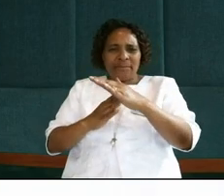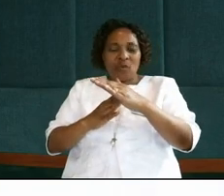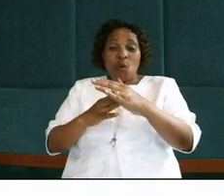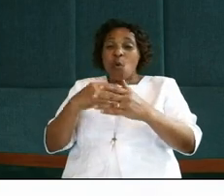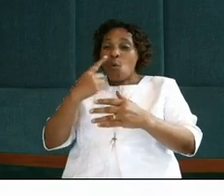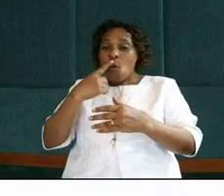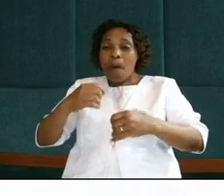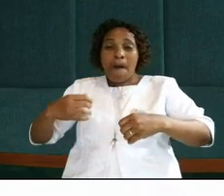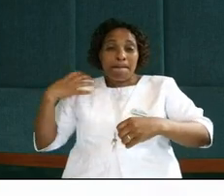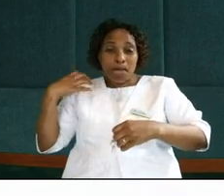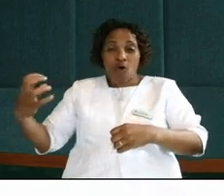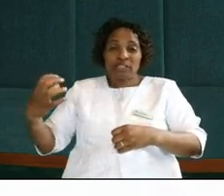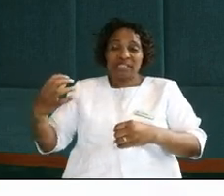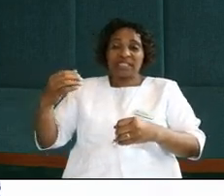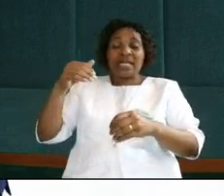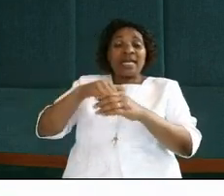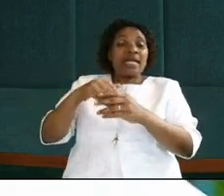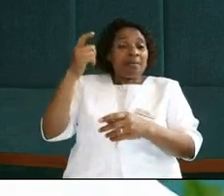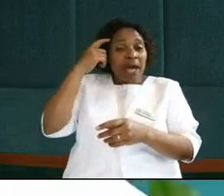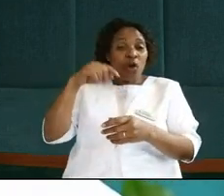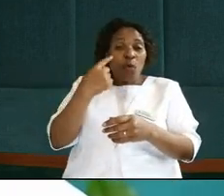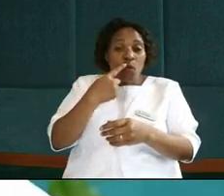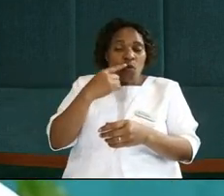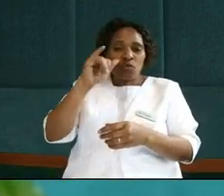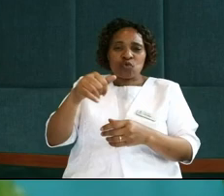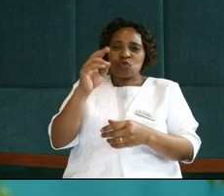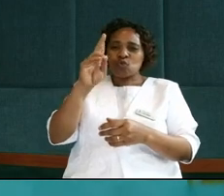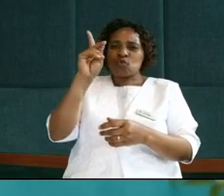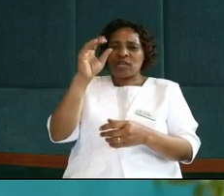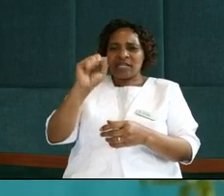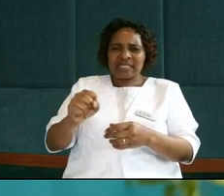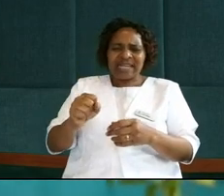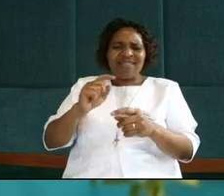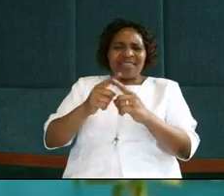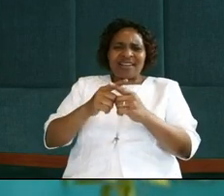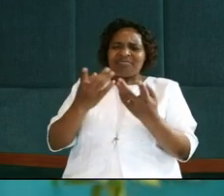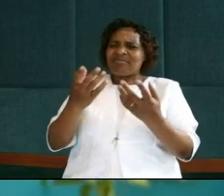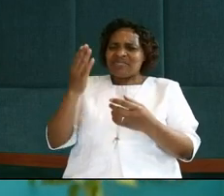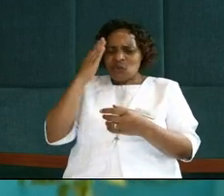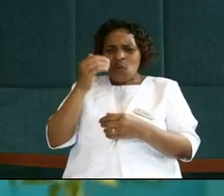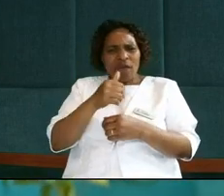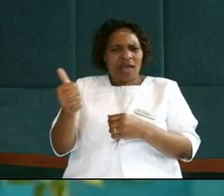was in the minds. Now, maybe also as Jesus invited them for Passover, they knew